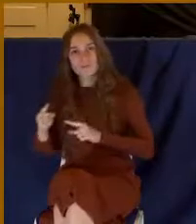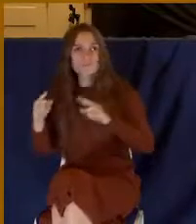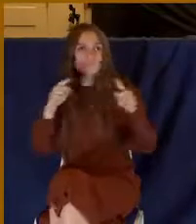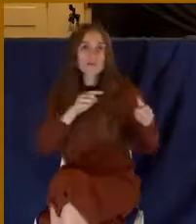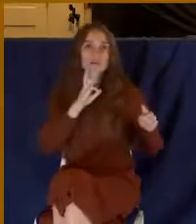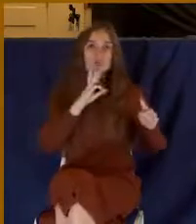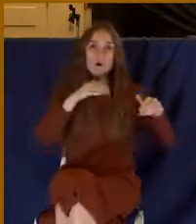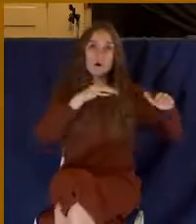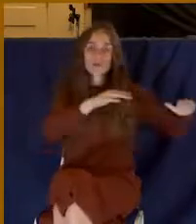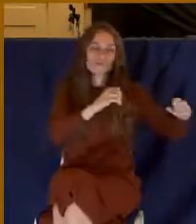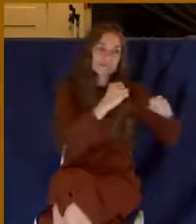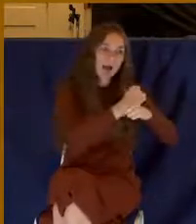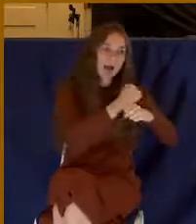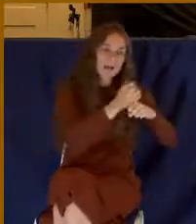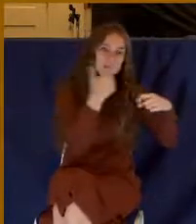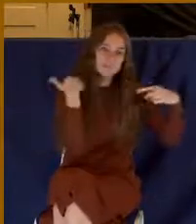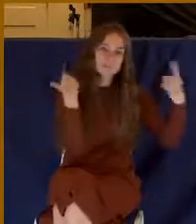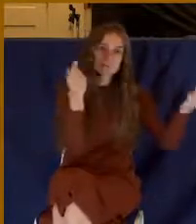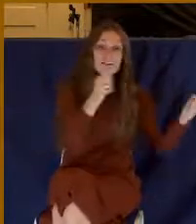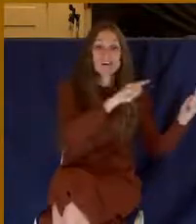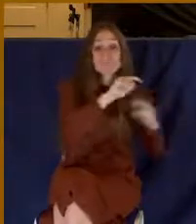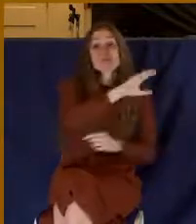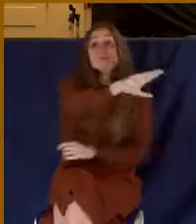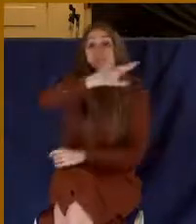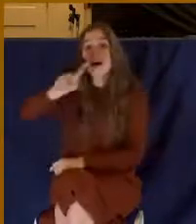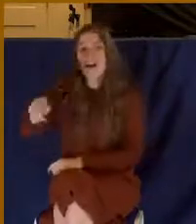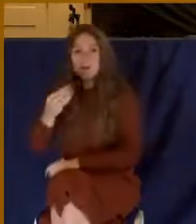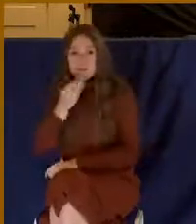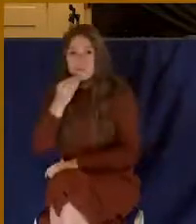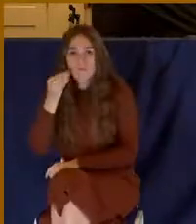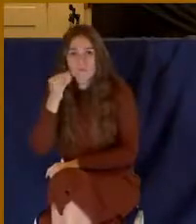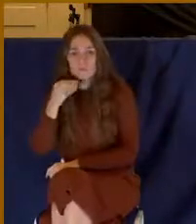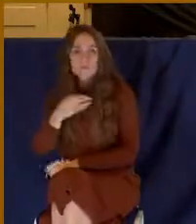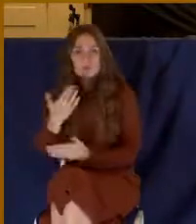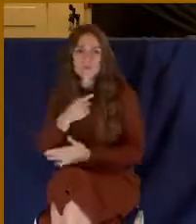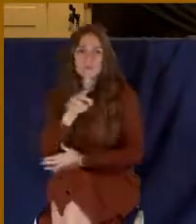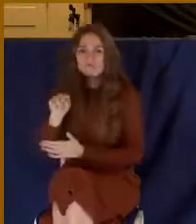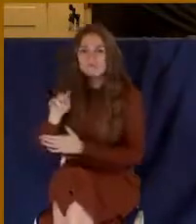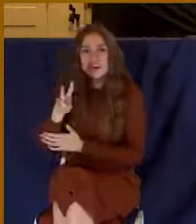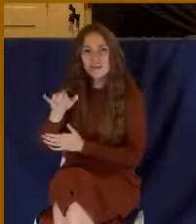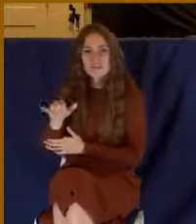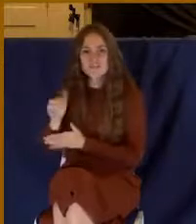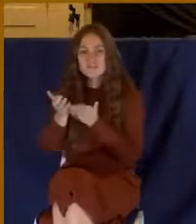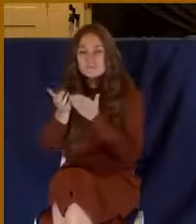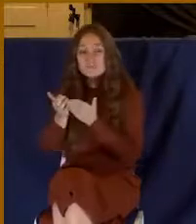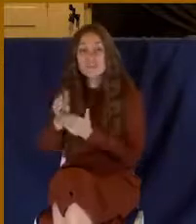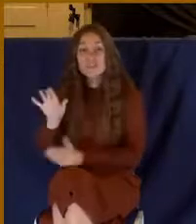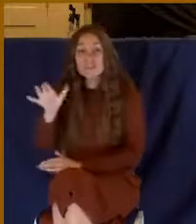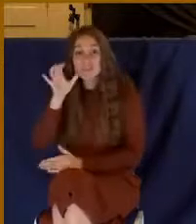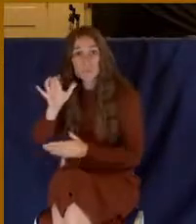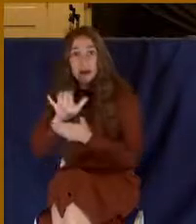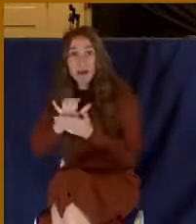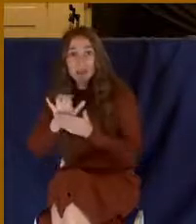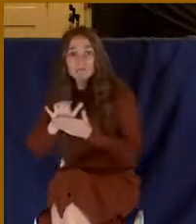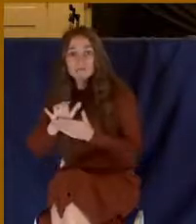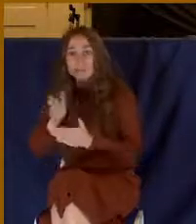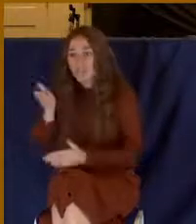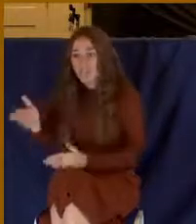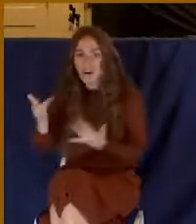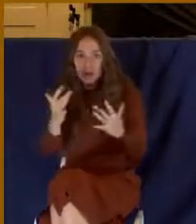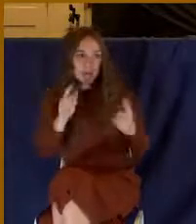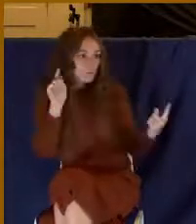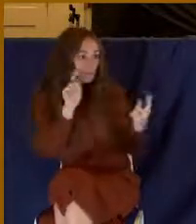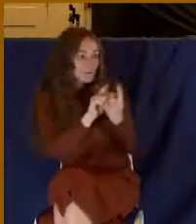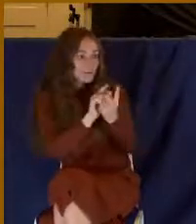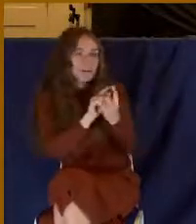comes back. Maybe he's a Navy man, and his wife is there to meet him at the dock, and he gets off the ship, and he